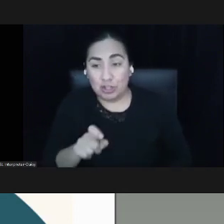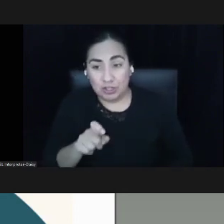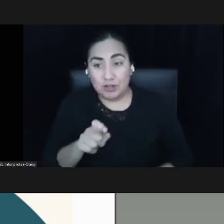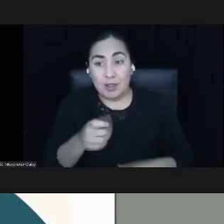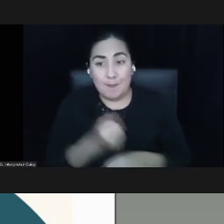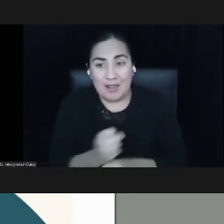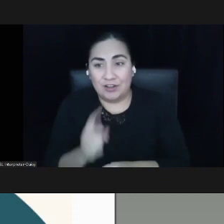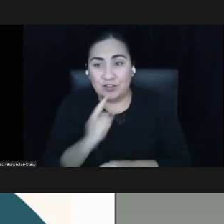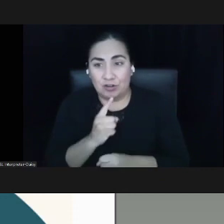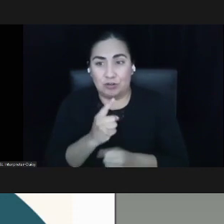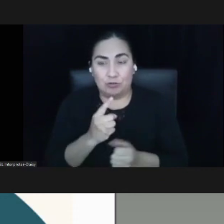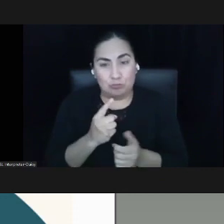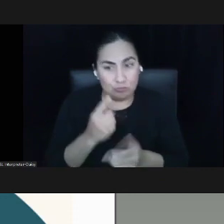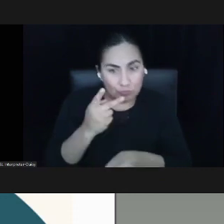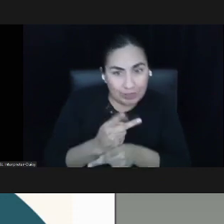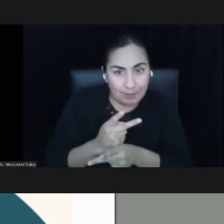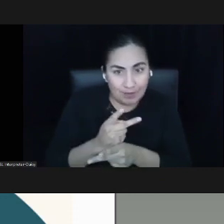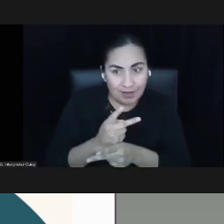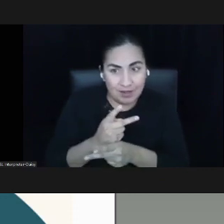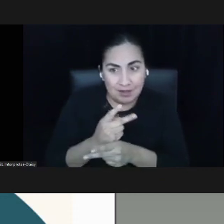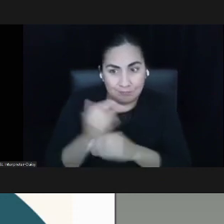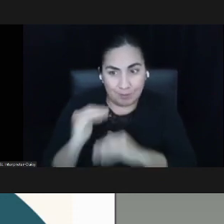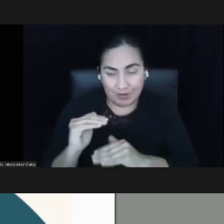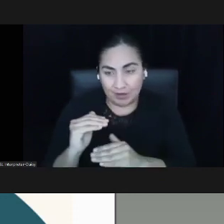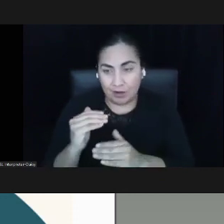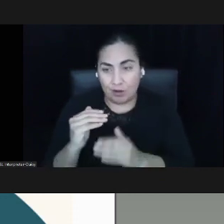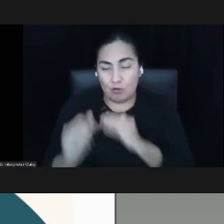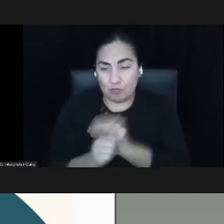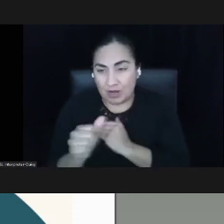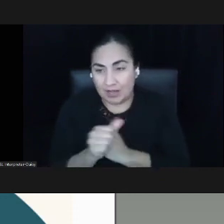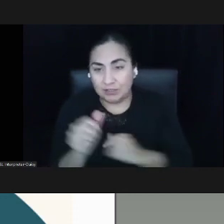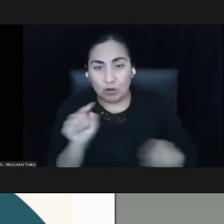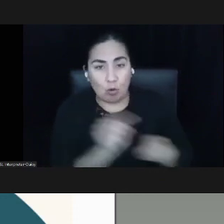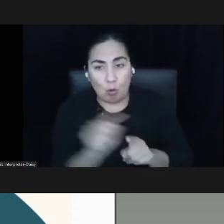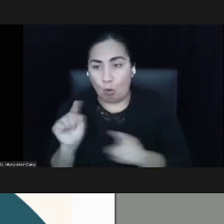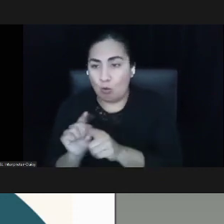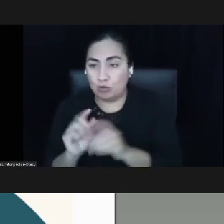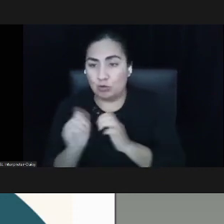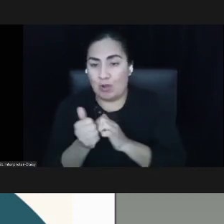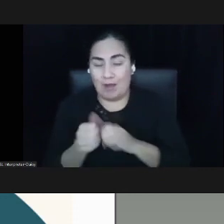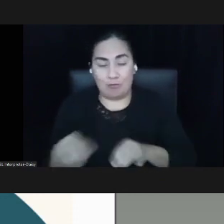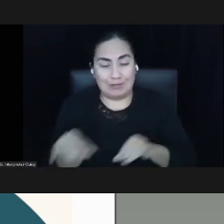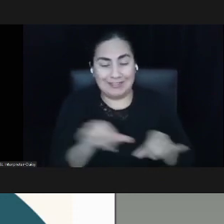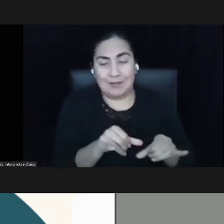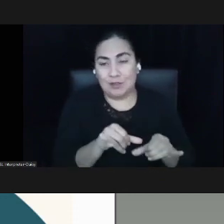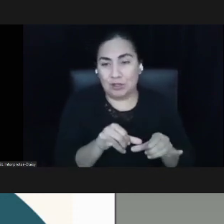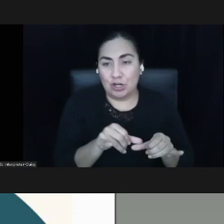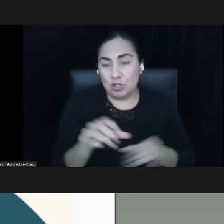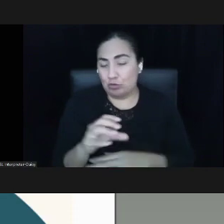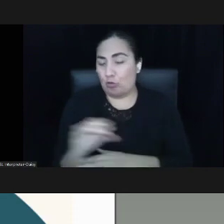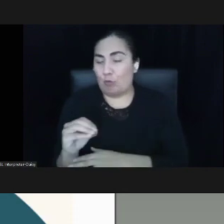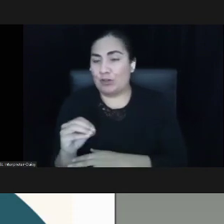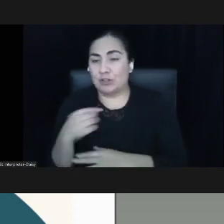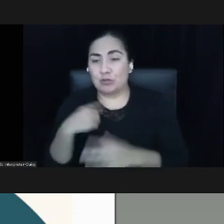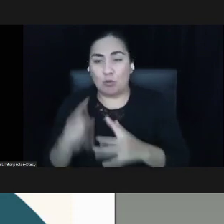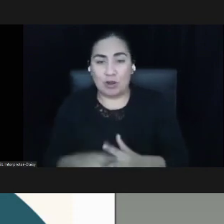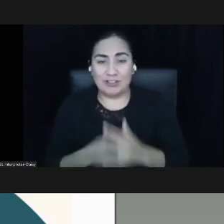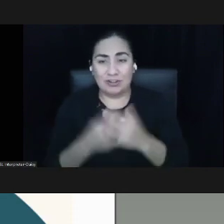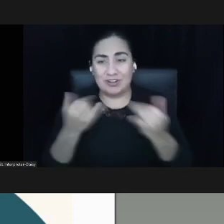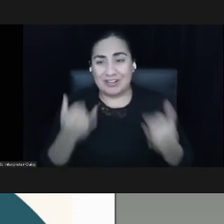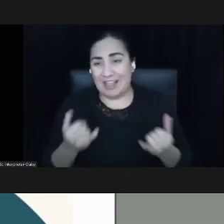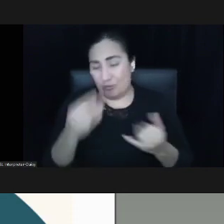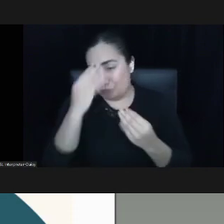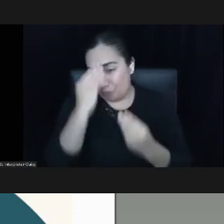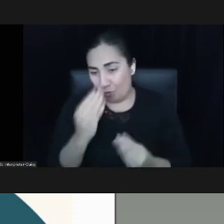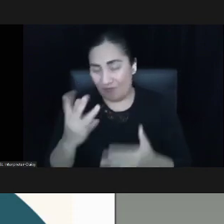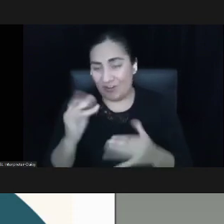a board of directors for foundations that are similar to corporations. So I start here to offer this context because while